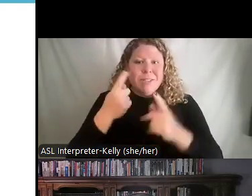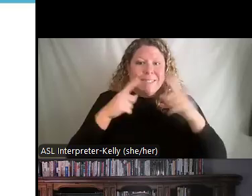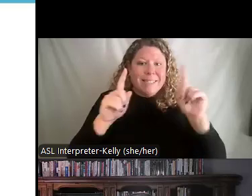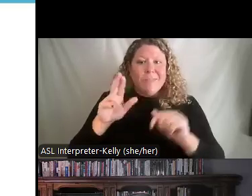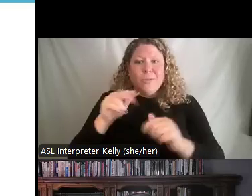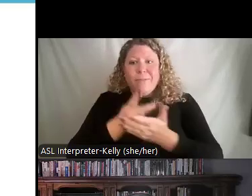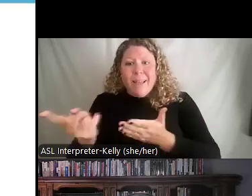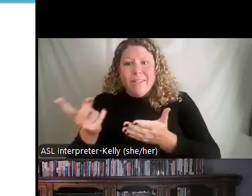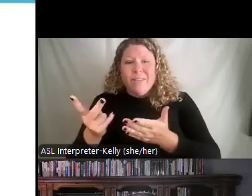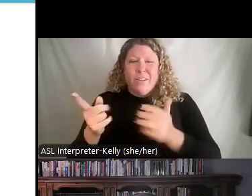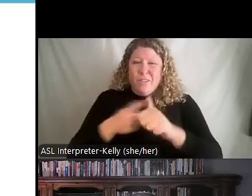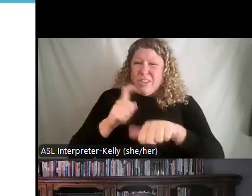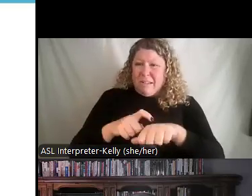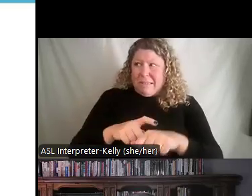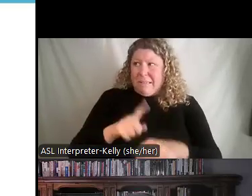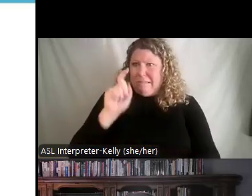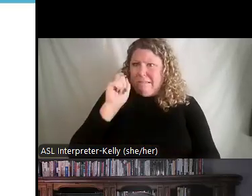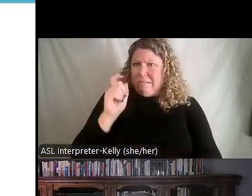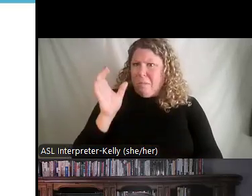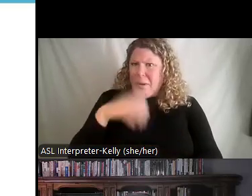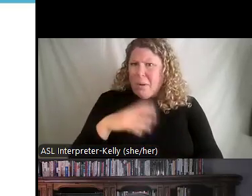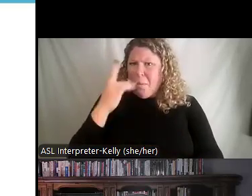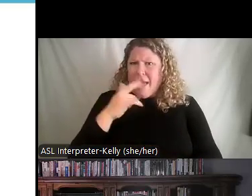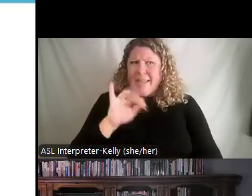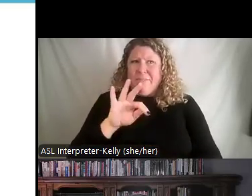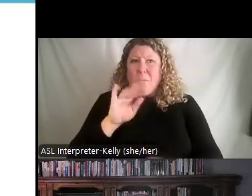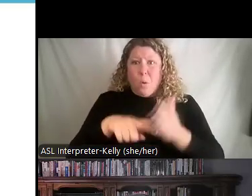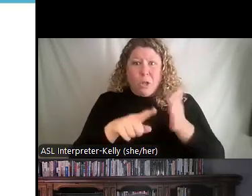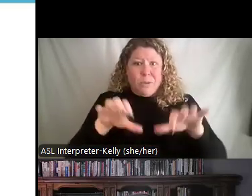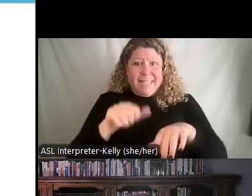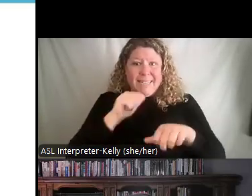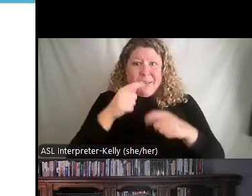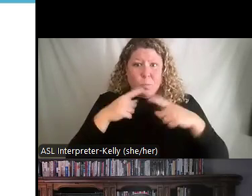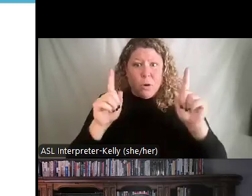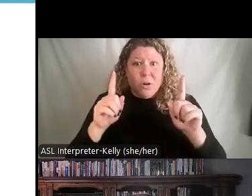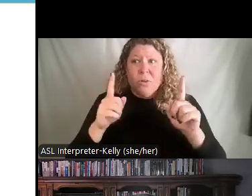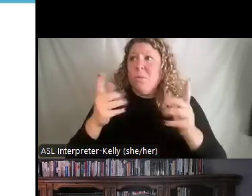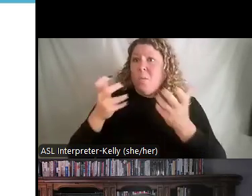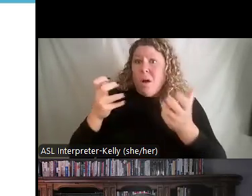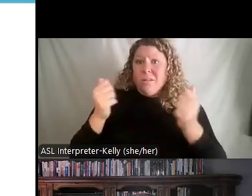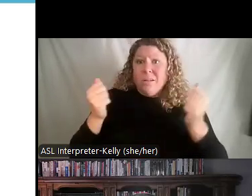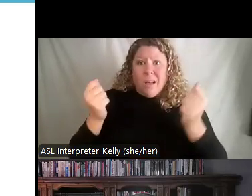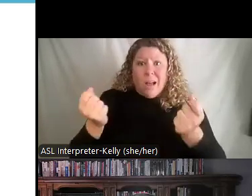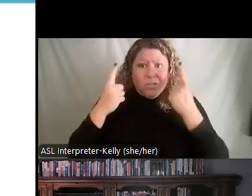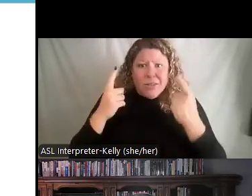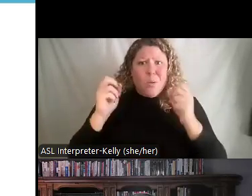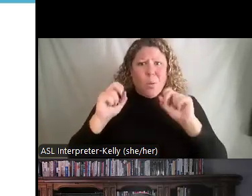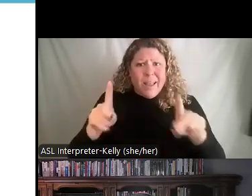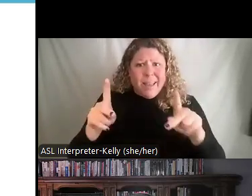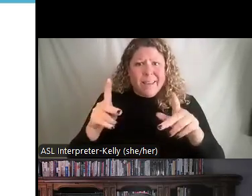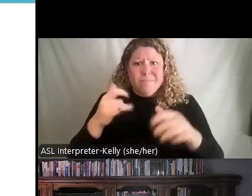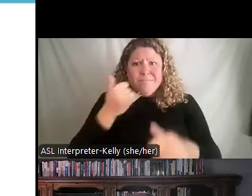kind of a little bit strange, like, why are you reporting out if what you did didn't work? And it's because we want people to understand that it's okay to make, you know,